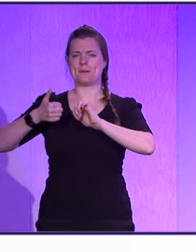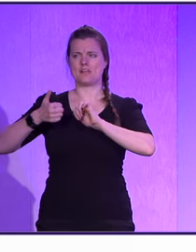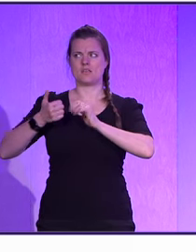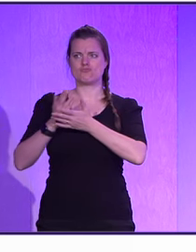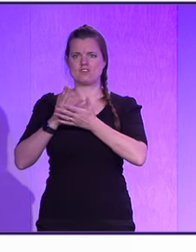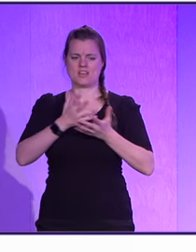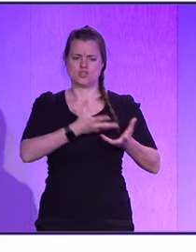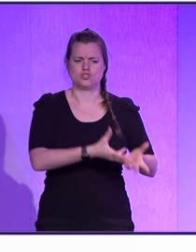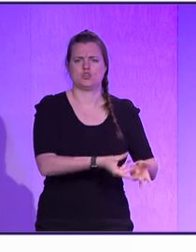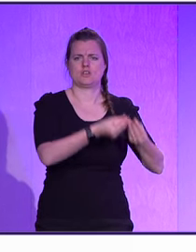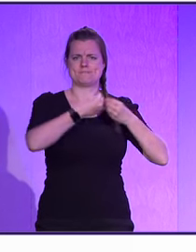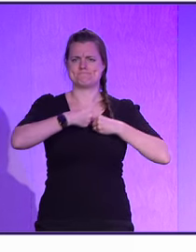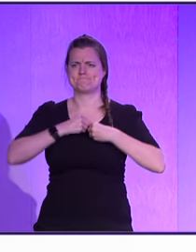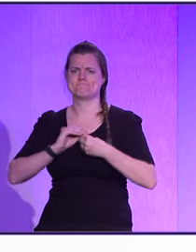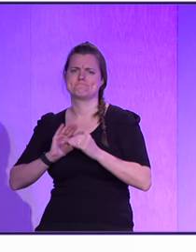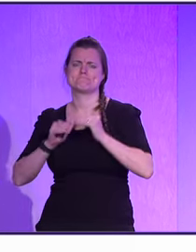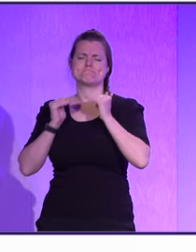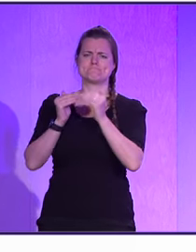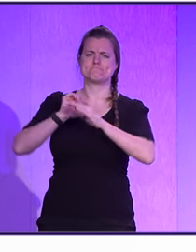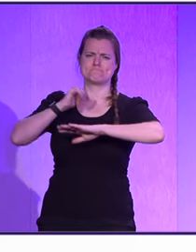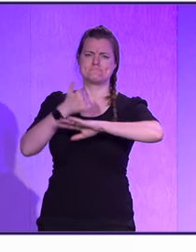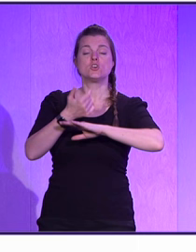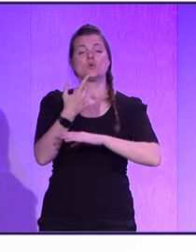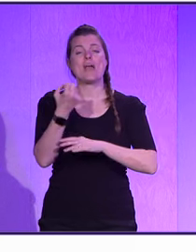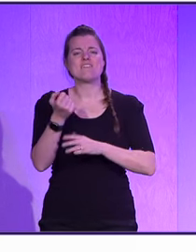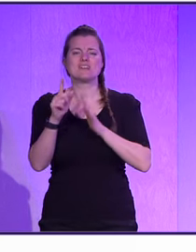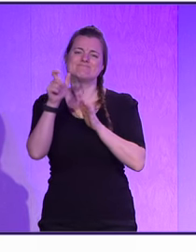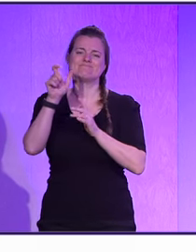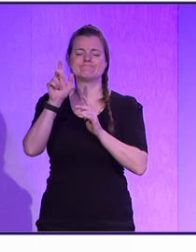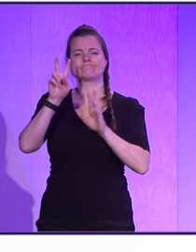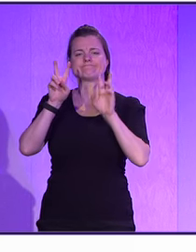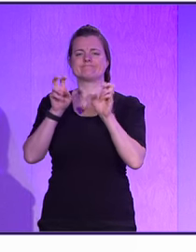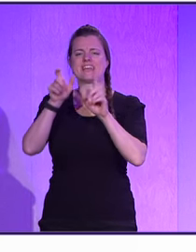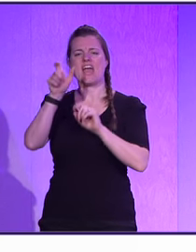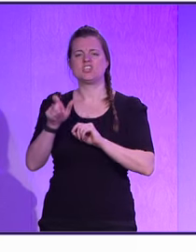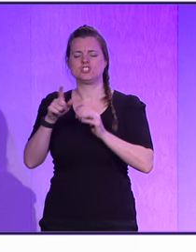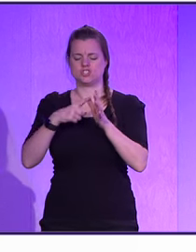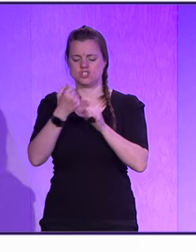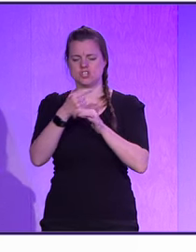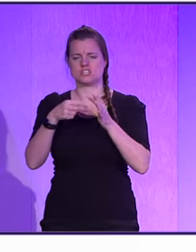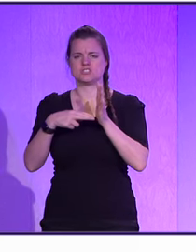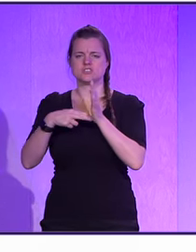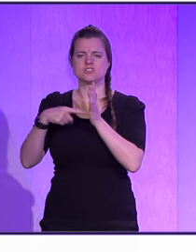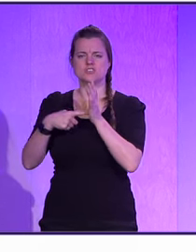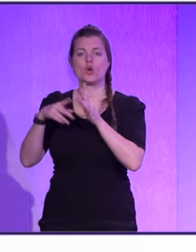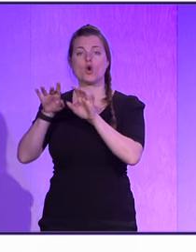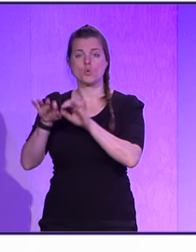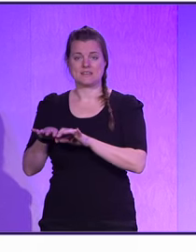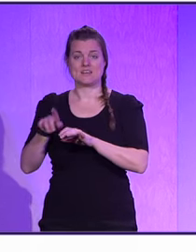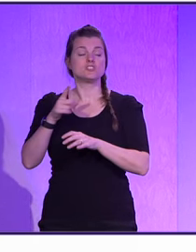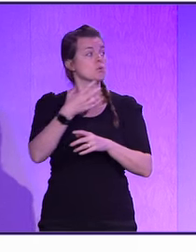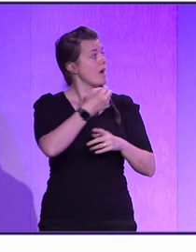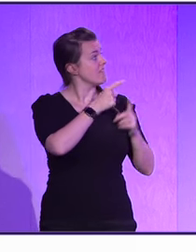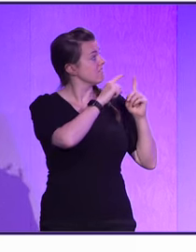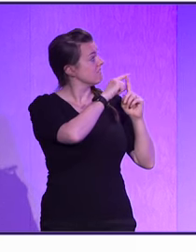taking this up to a level, where have an agent coding. So, you see, it has the code, it has a terminal, it has a